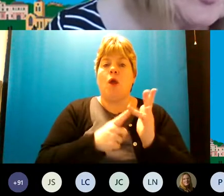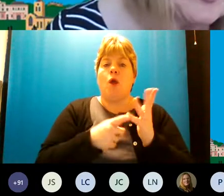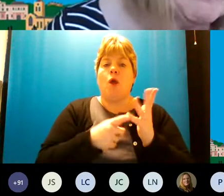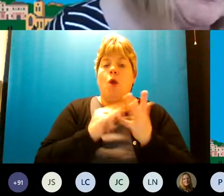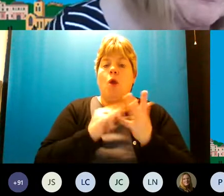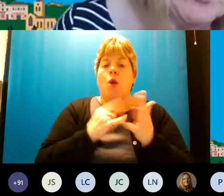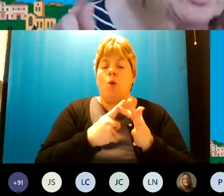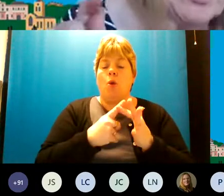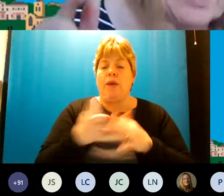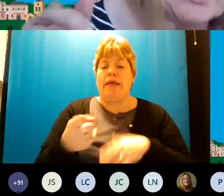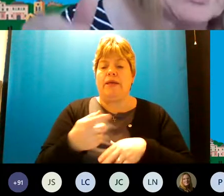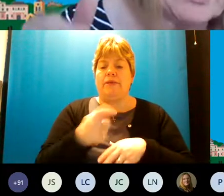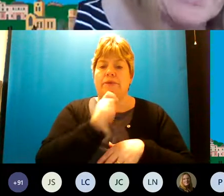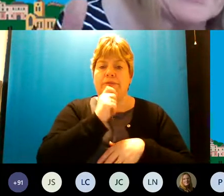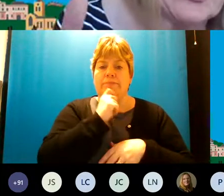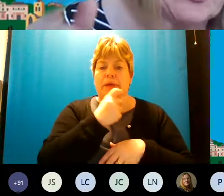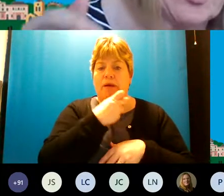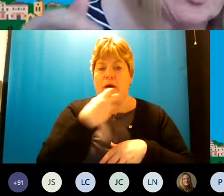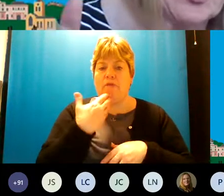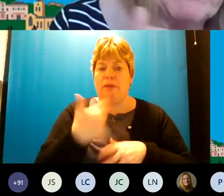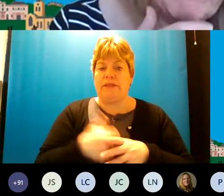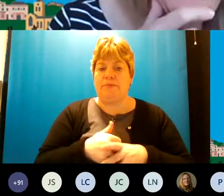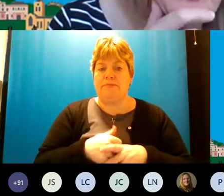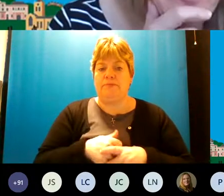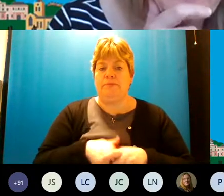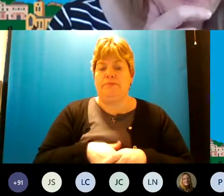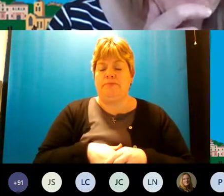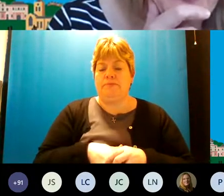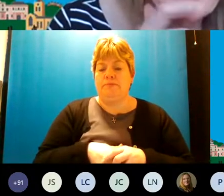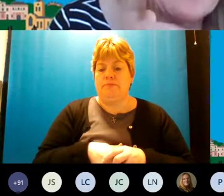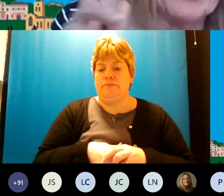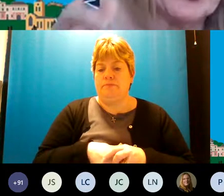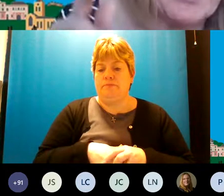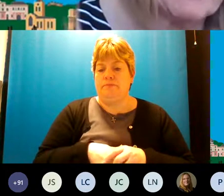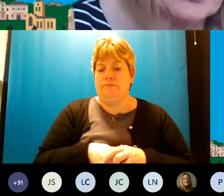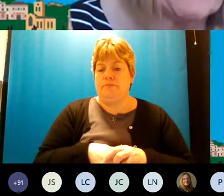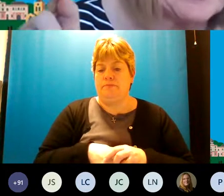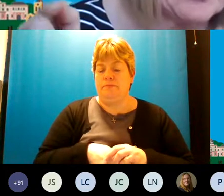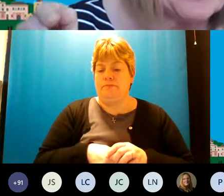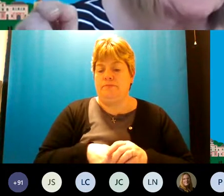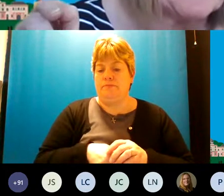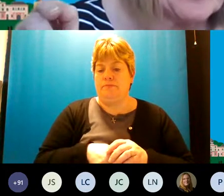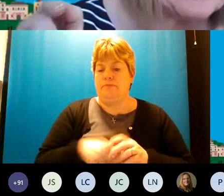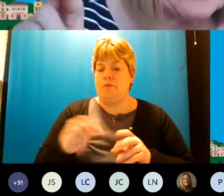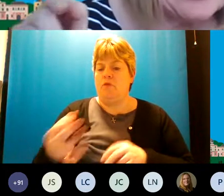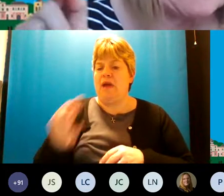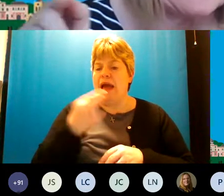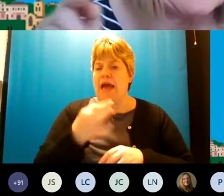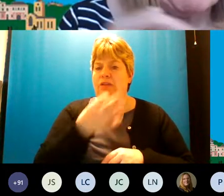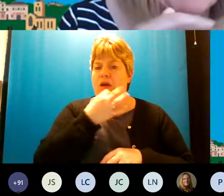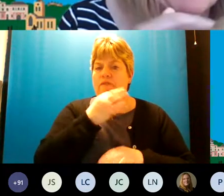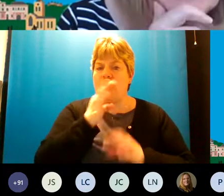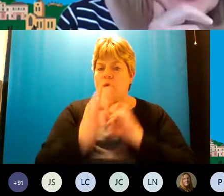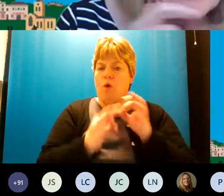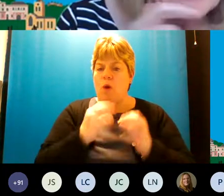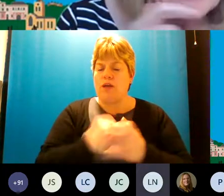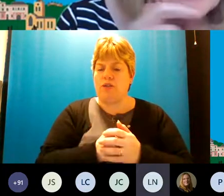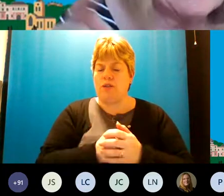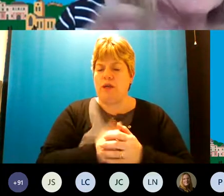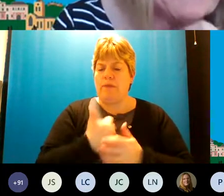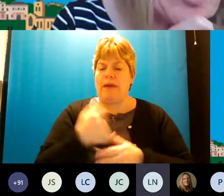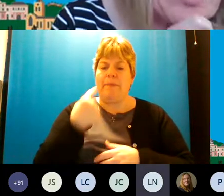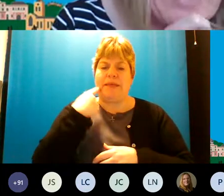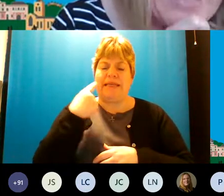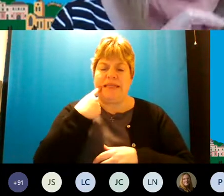ask you to unmute your to take your on mute off and put your camera on i think you've asked a number of questions i think it might be easy